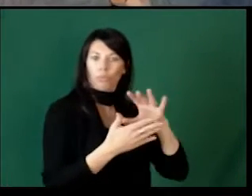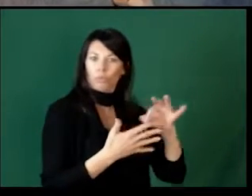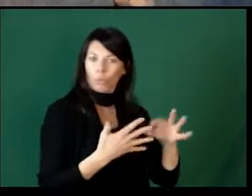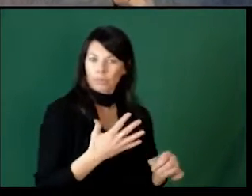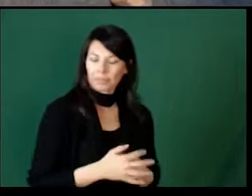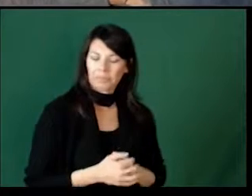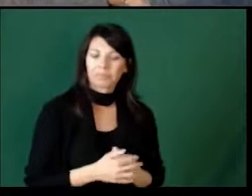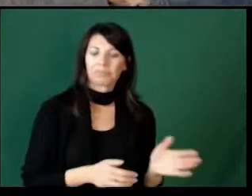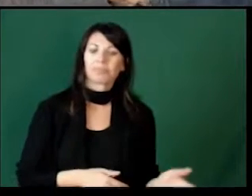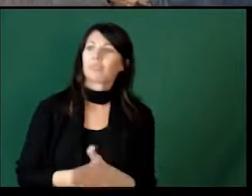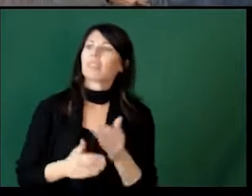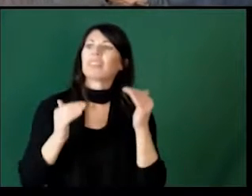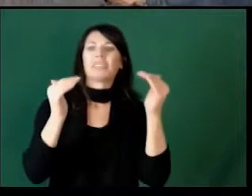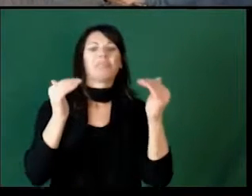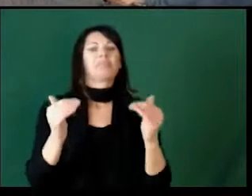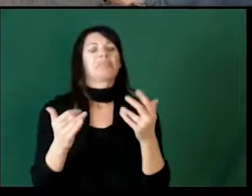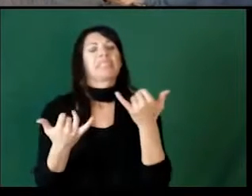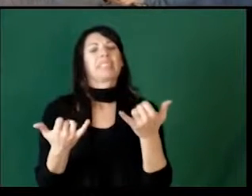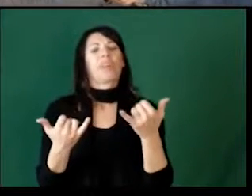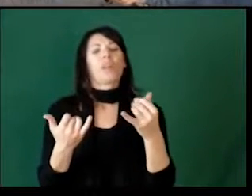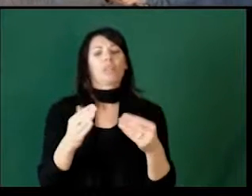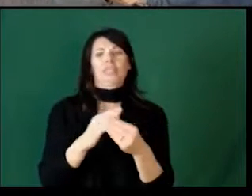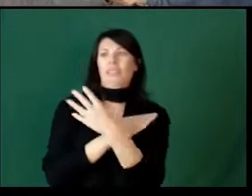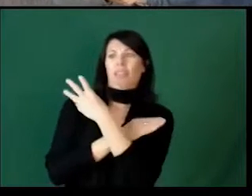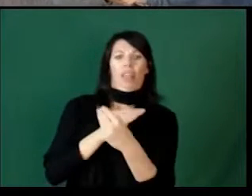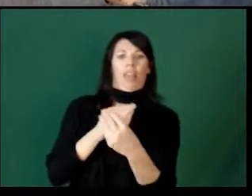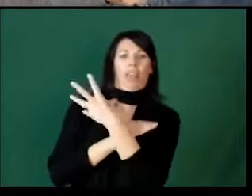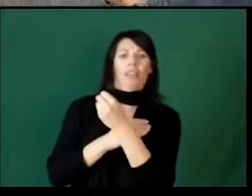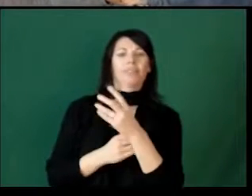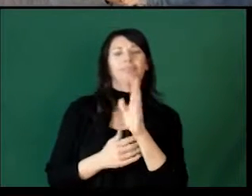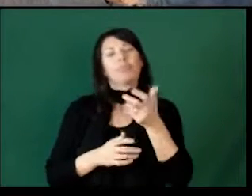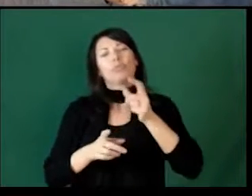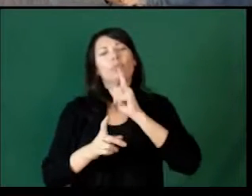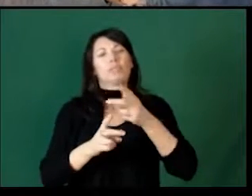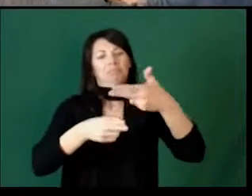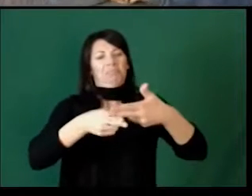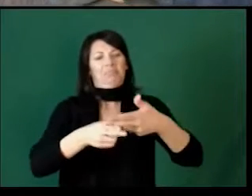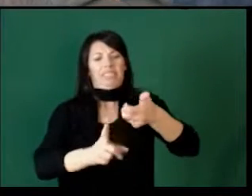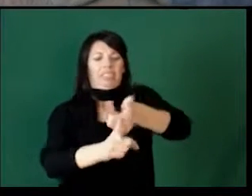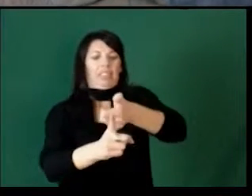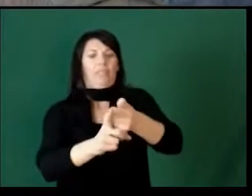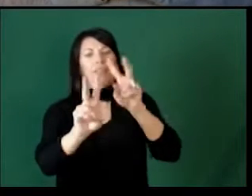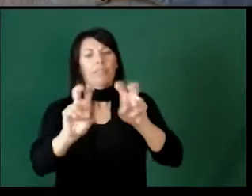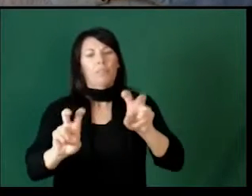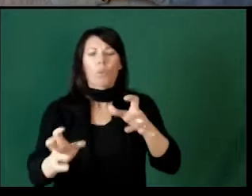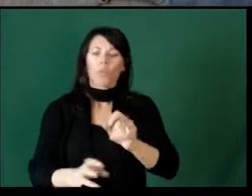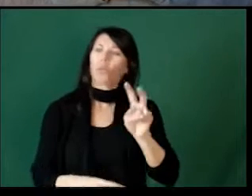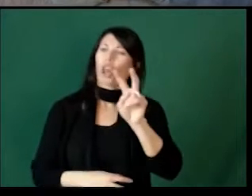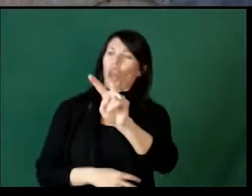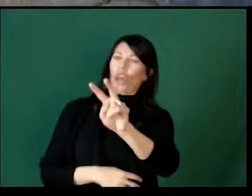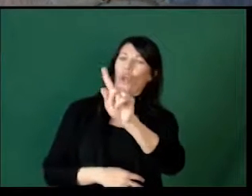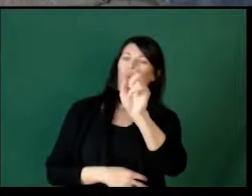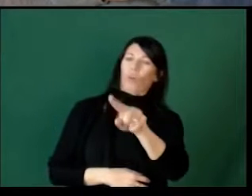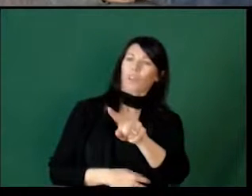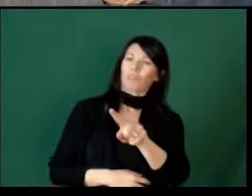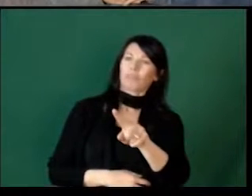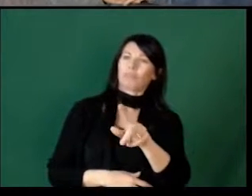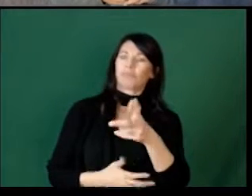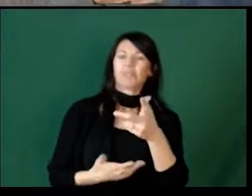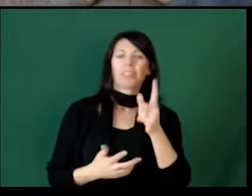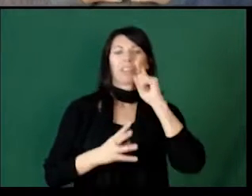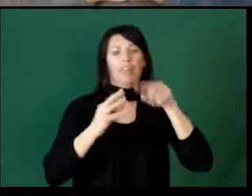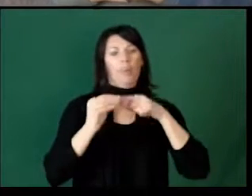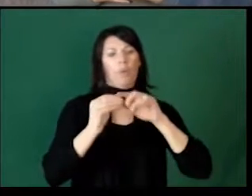The next few slides we have are, it's a basic self-assessment. I want you to kind of look at some of the questions and think about